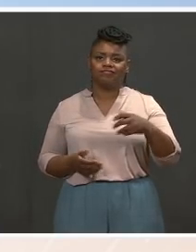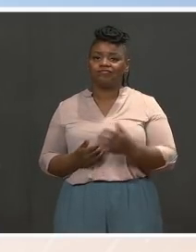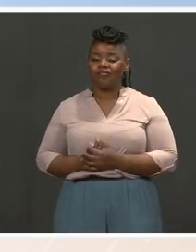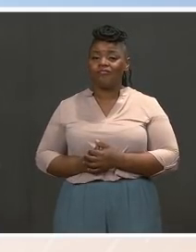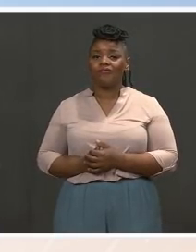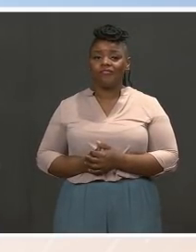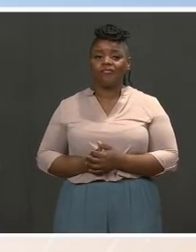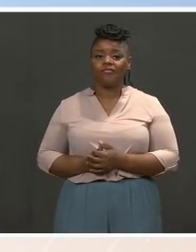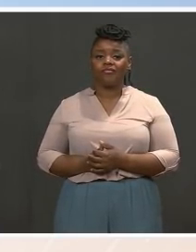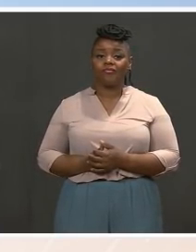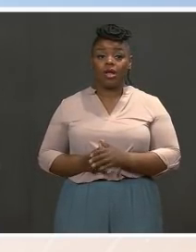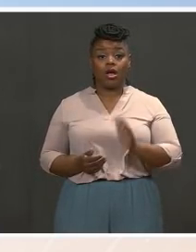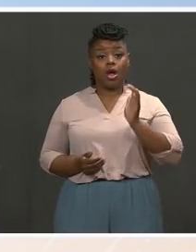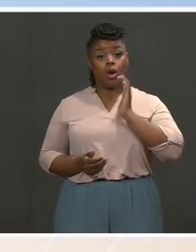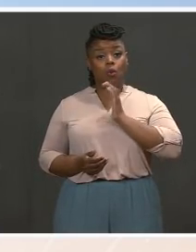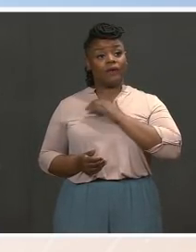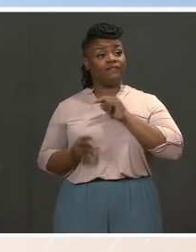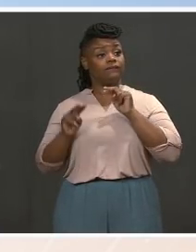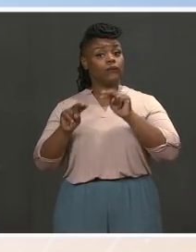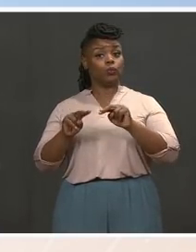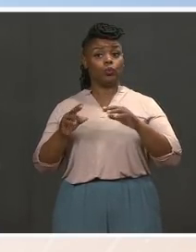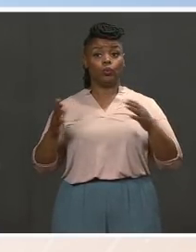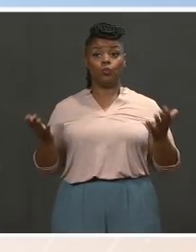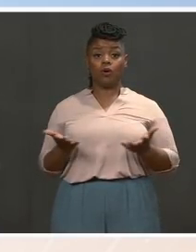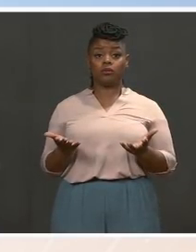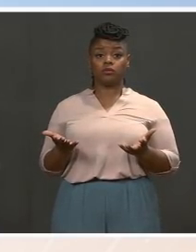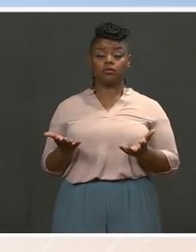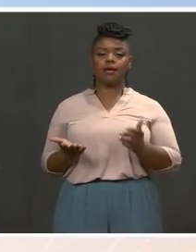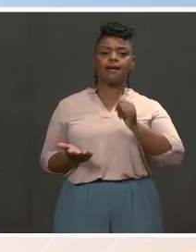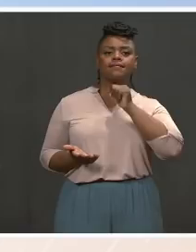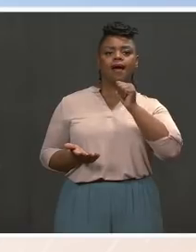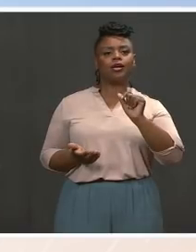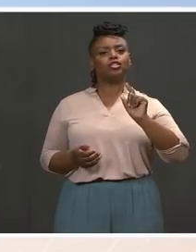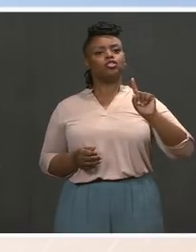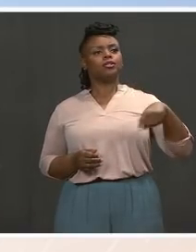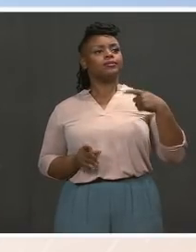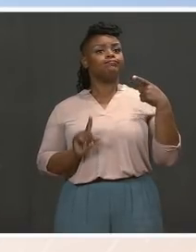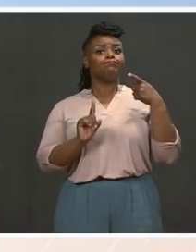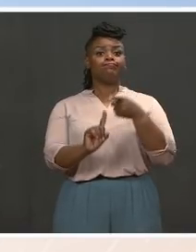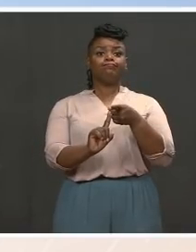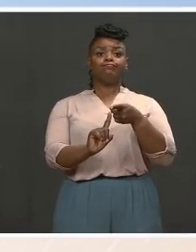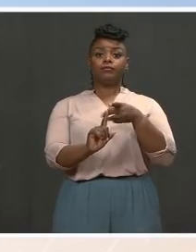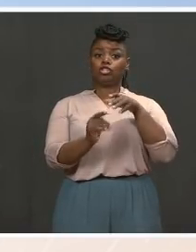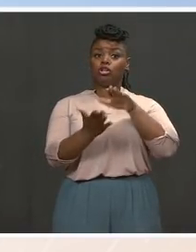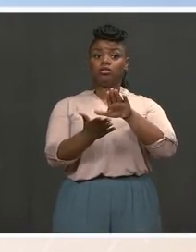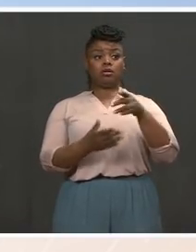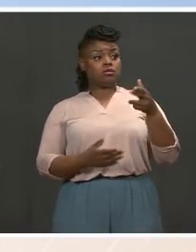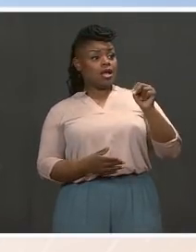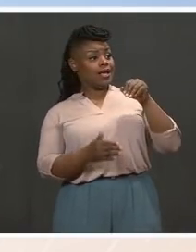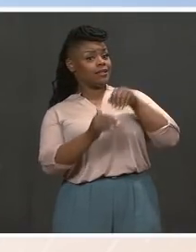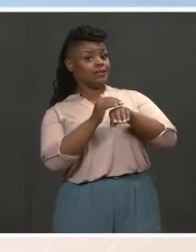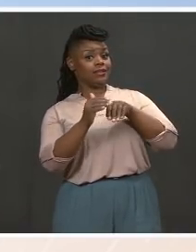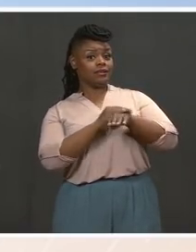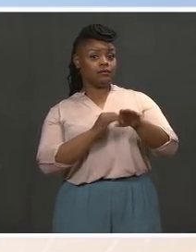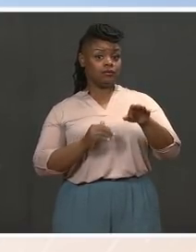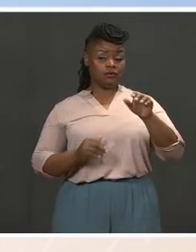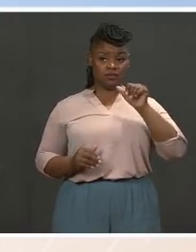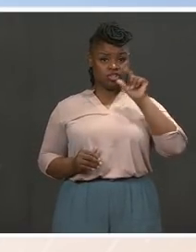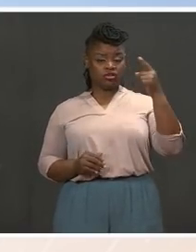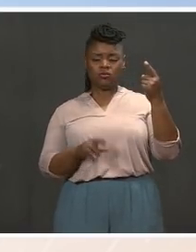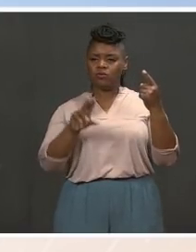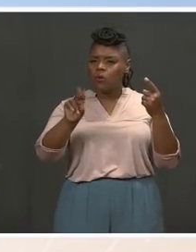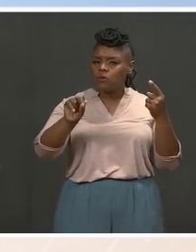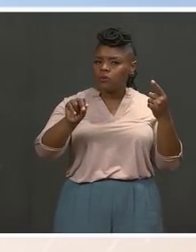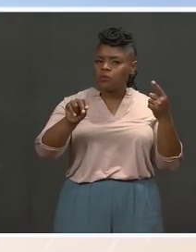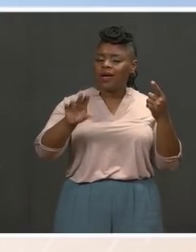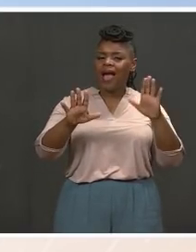team's view is that it's not just about addressing gun access. That's important. And obviously, there's legislation that's under